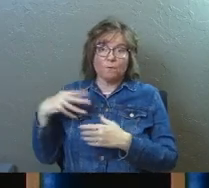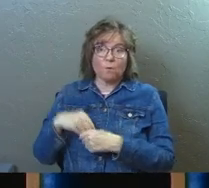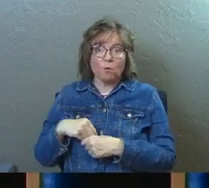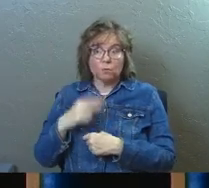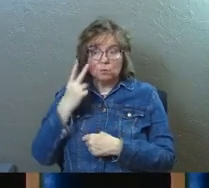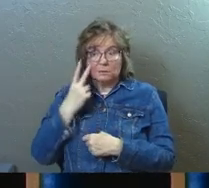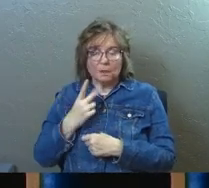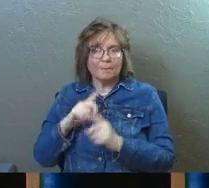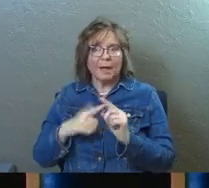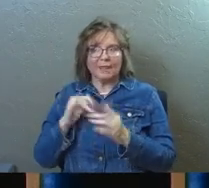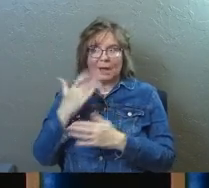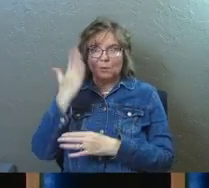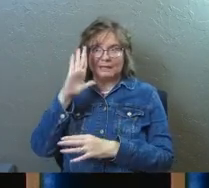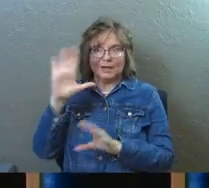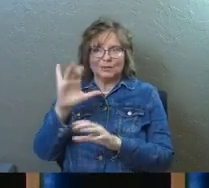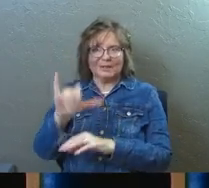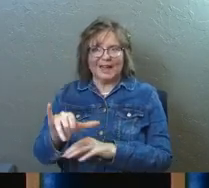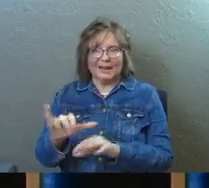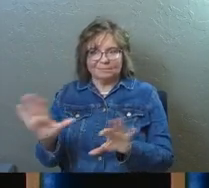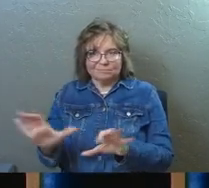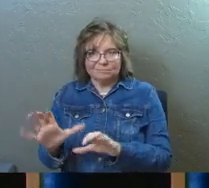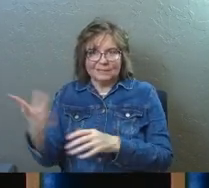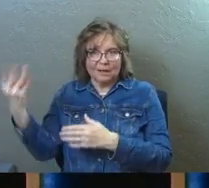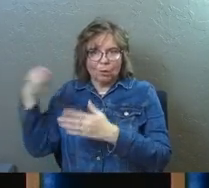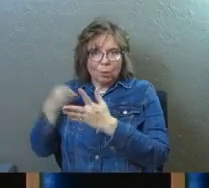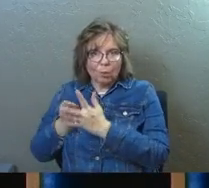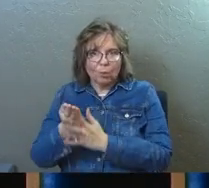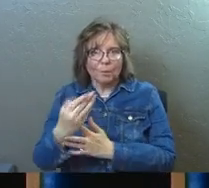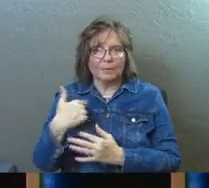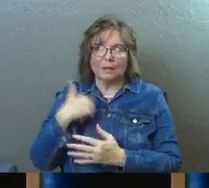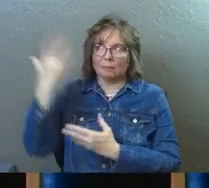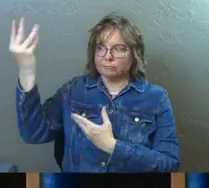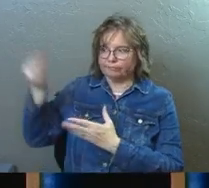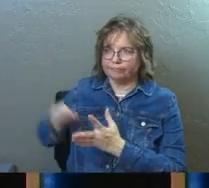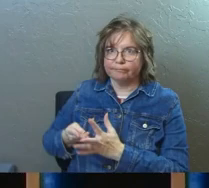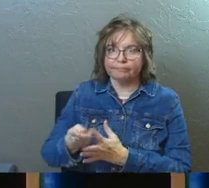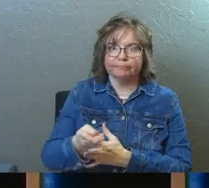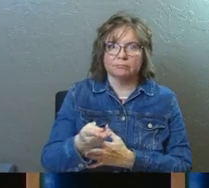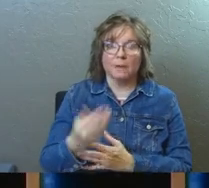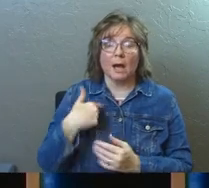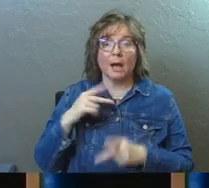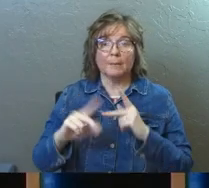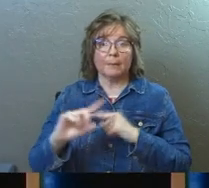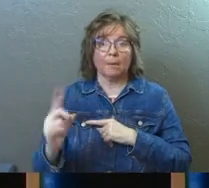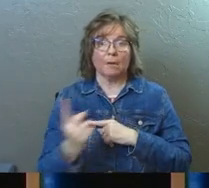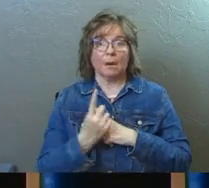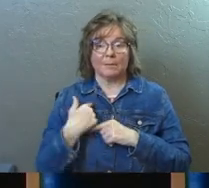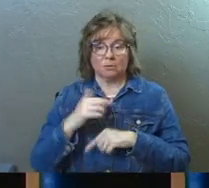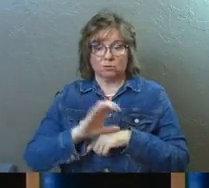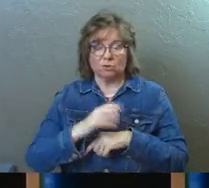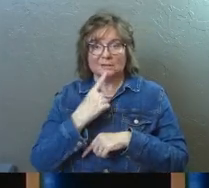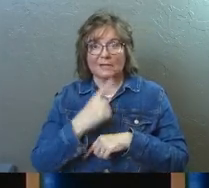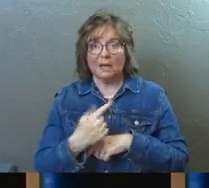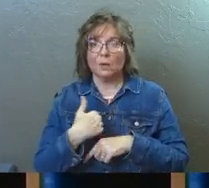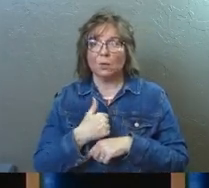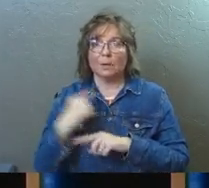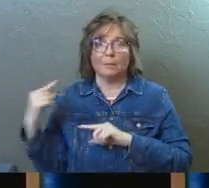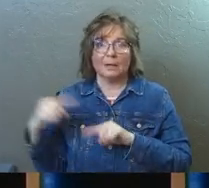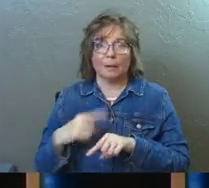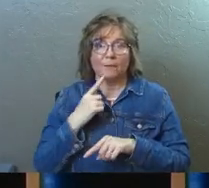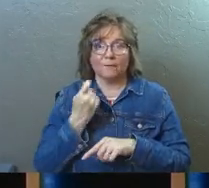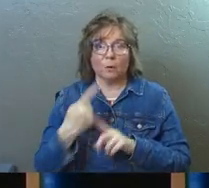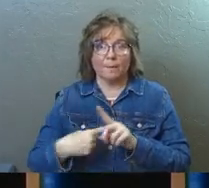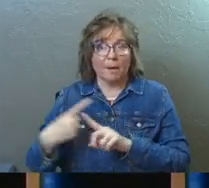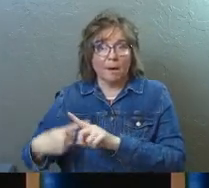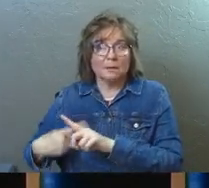that was God doing that. It's beyond me. I've had people come up in this church and say, we've been coming